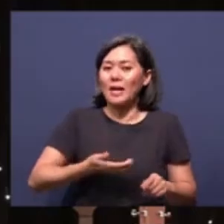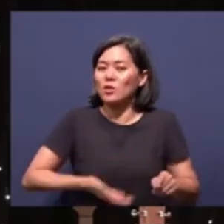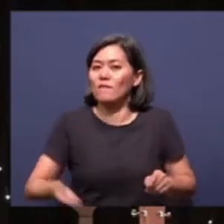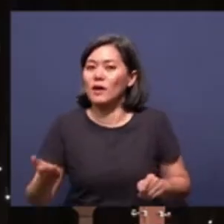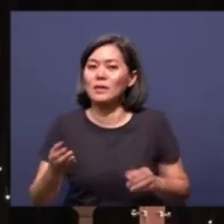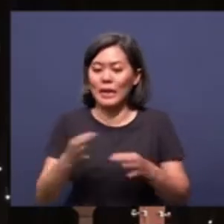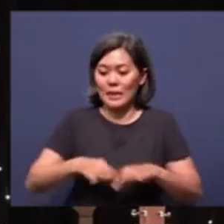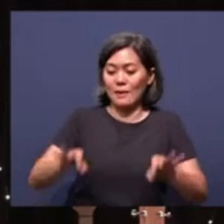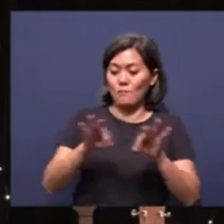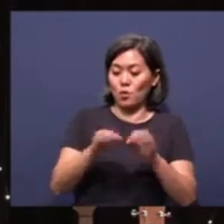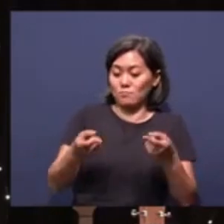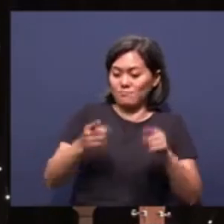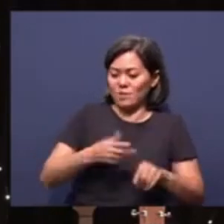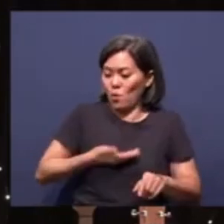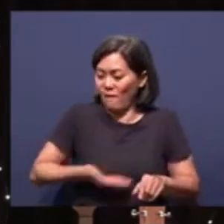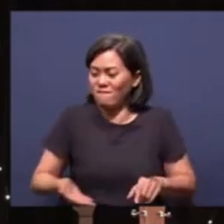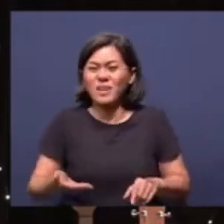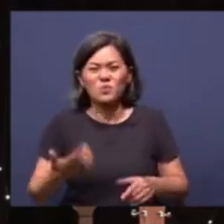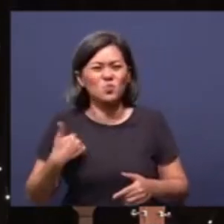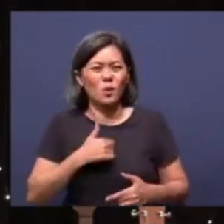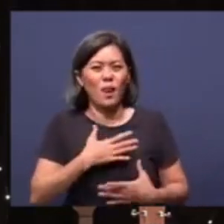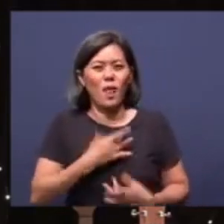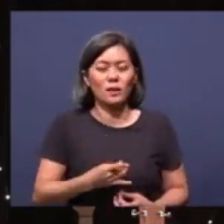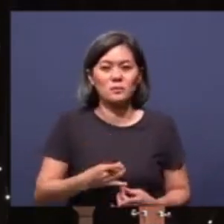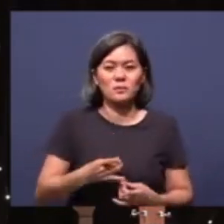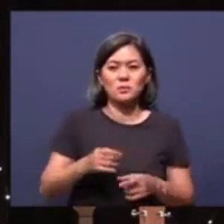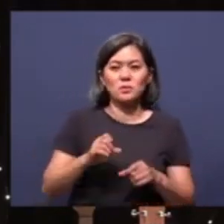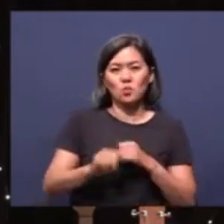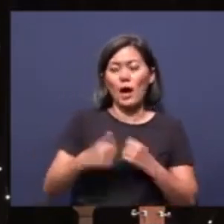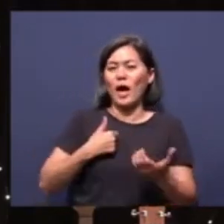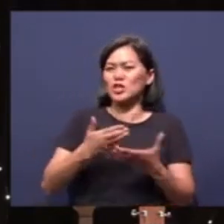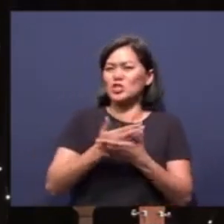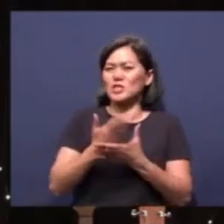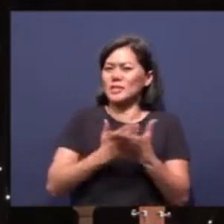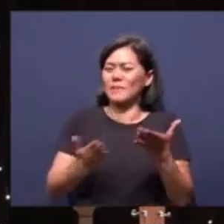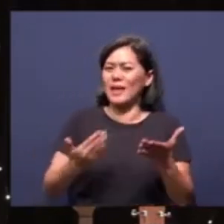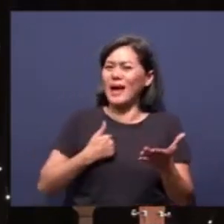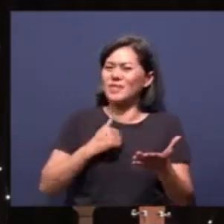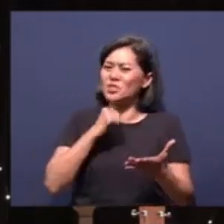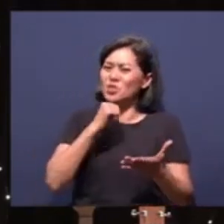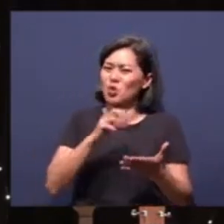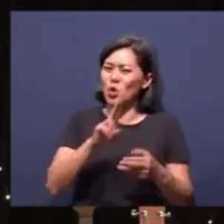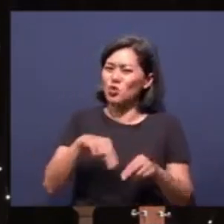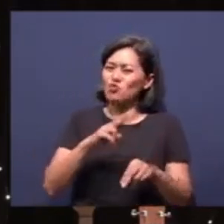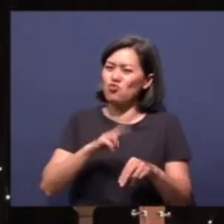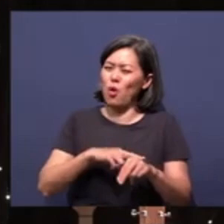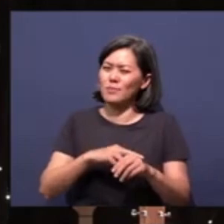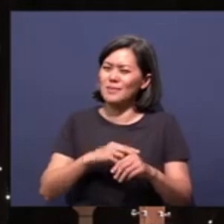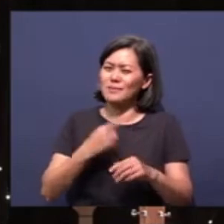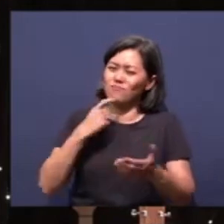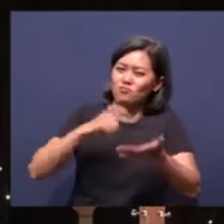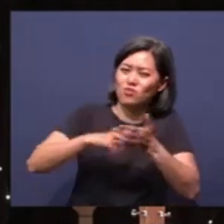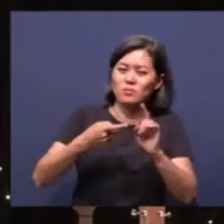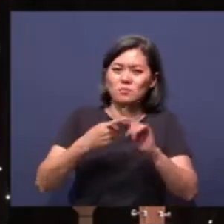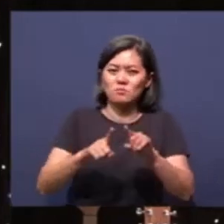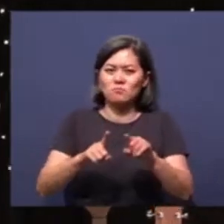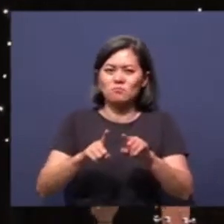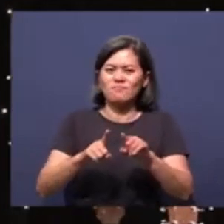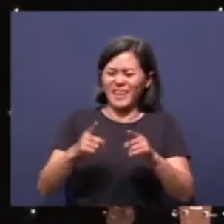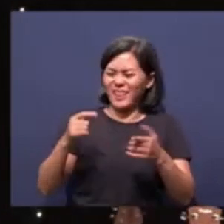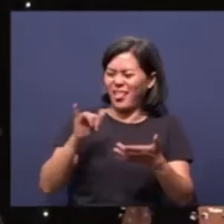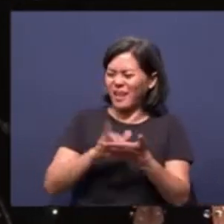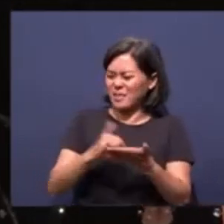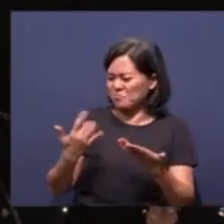So, let me share with you something that I don't normally talk about, but this so much lines up